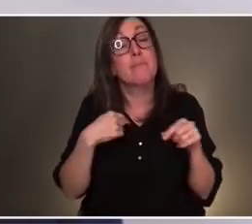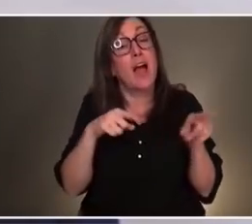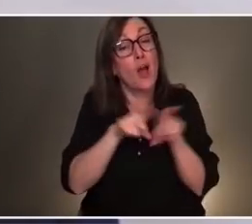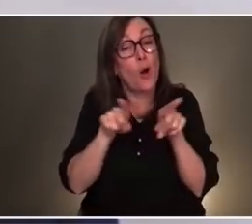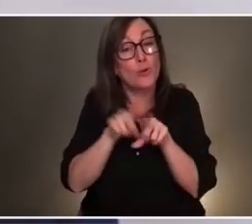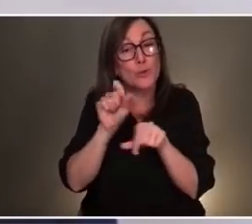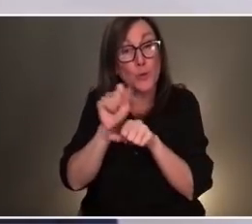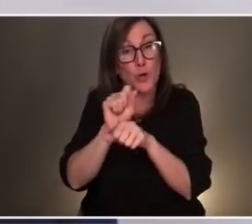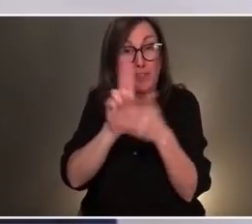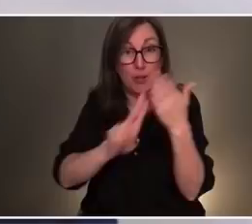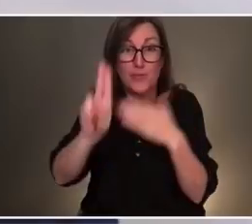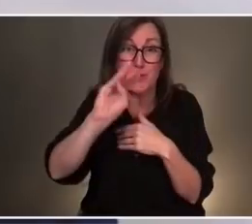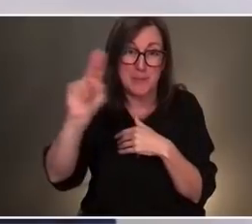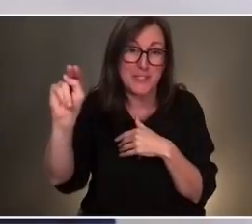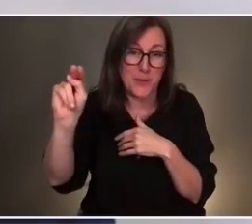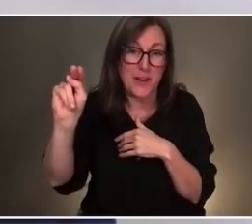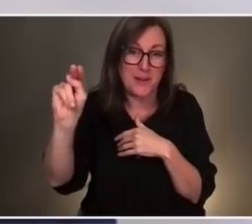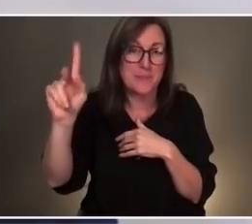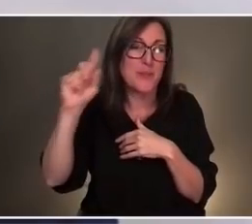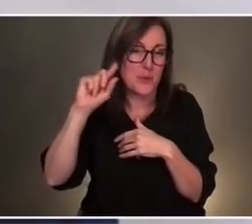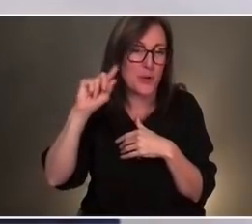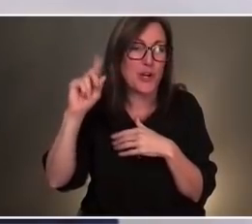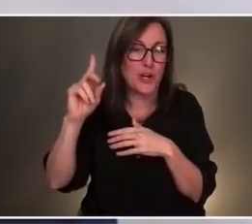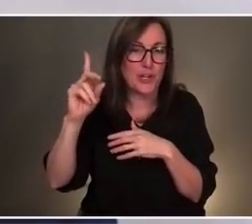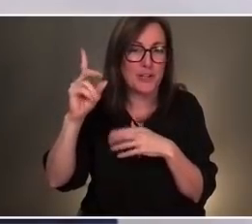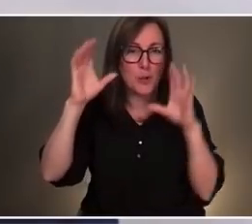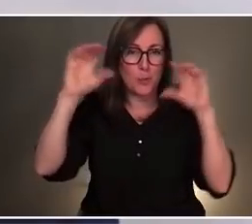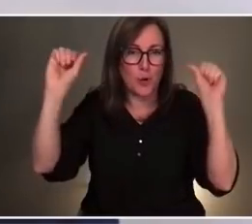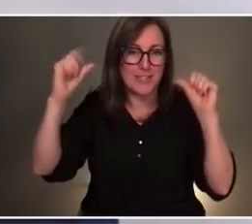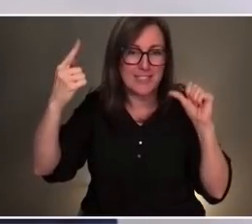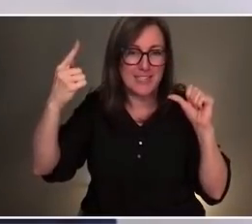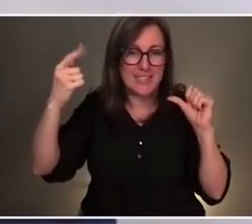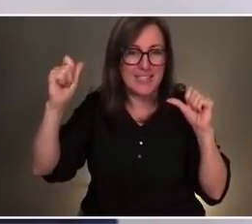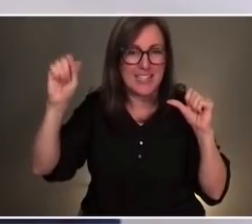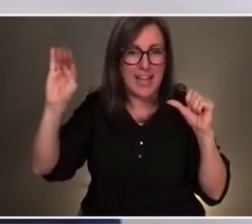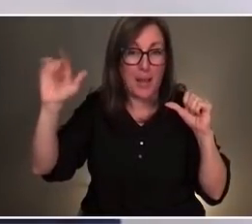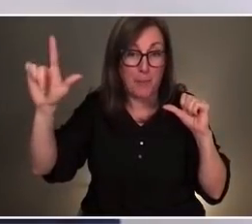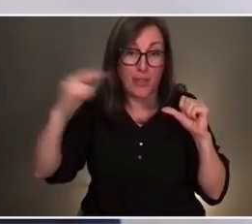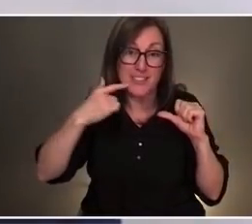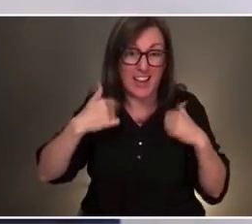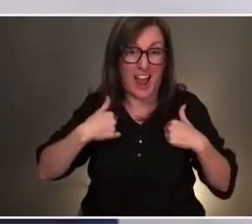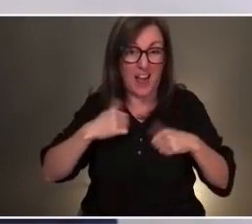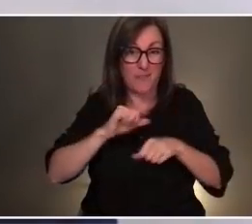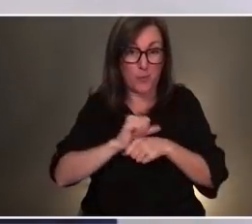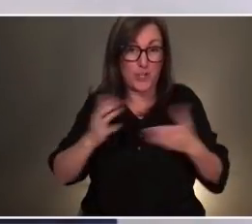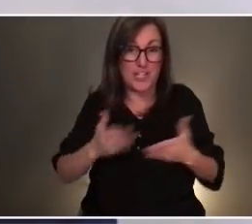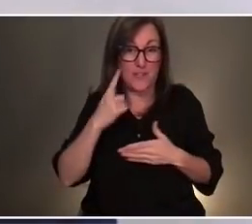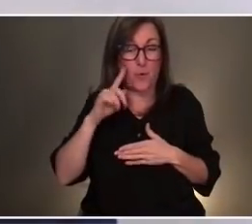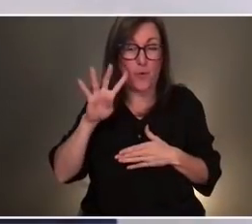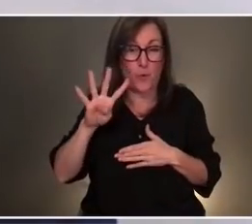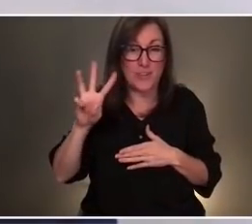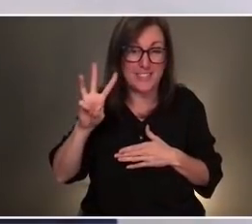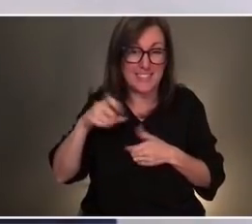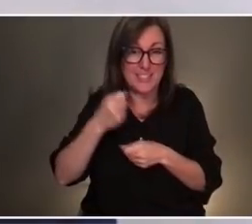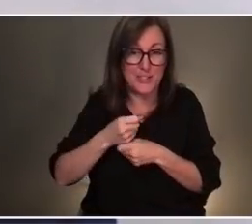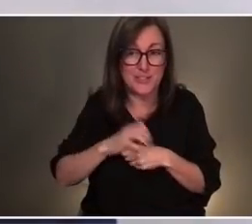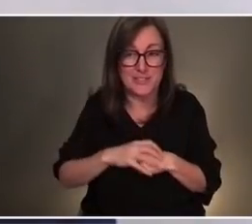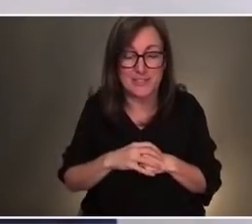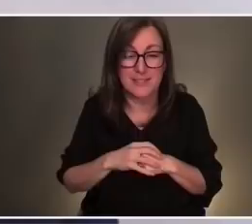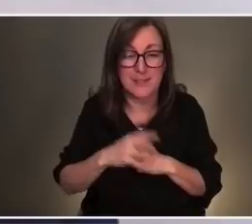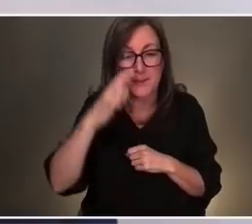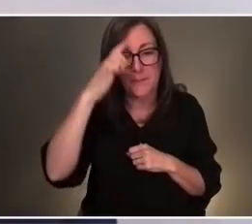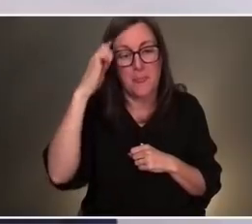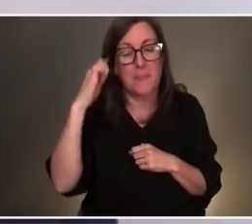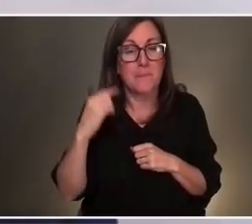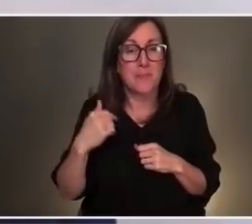of Minnesota, you know, as you heard President Gable say, I've been here now for 46 years, and I can't tell you how much I